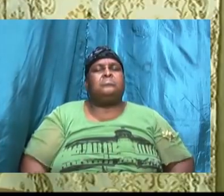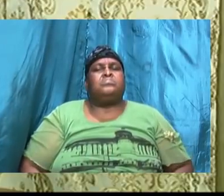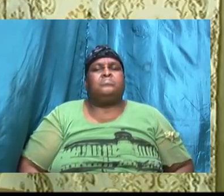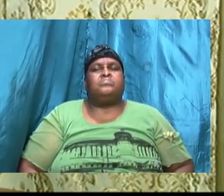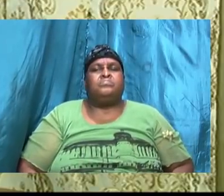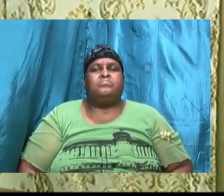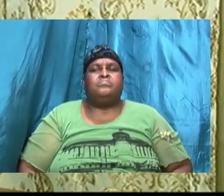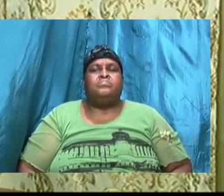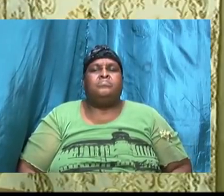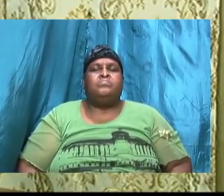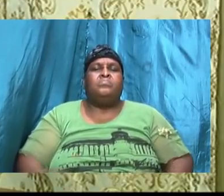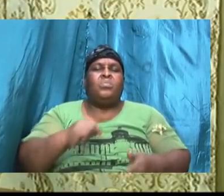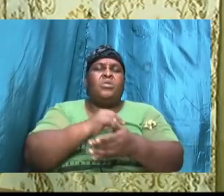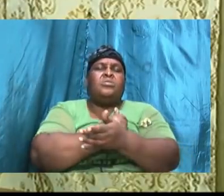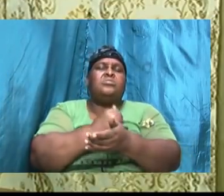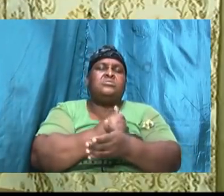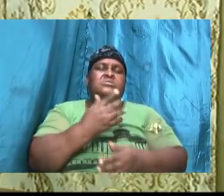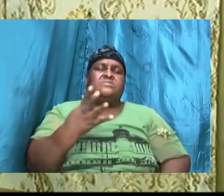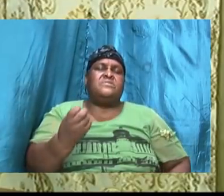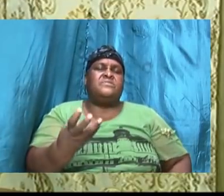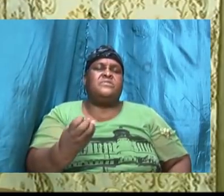in Genesis 15